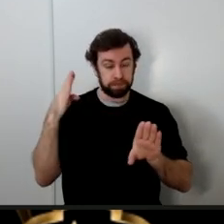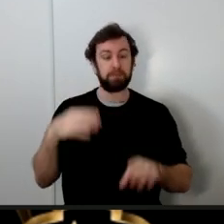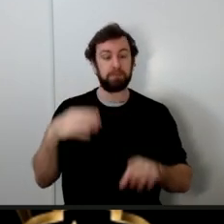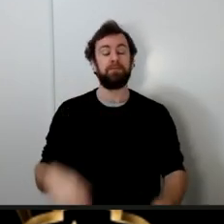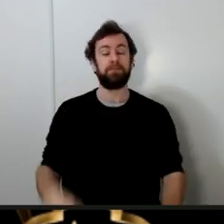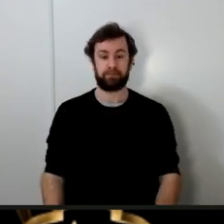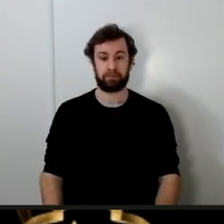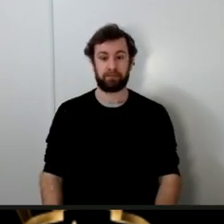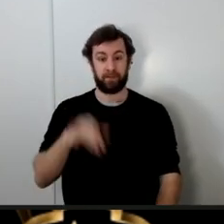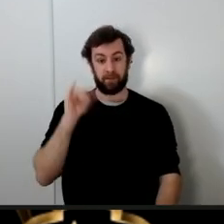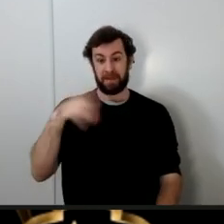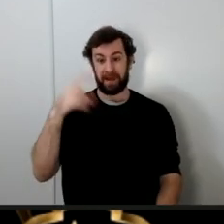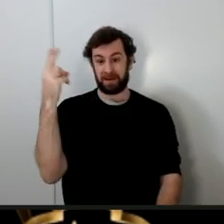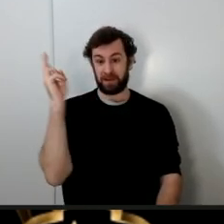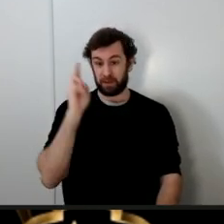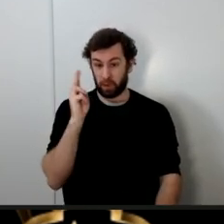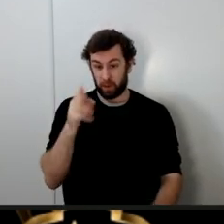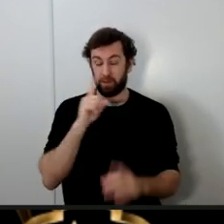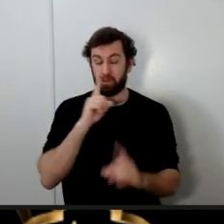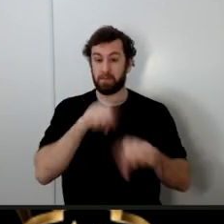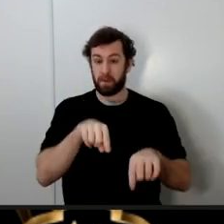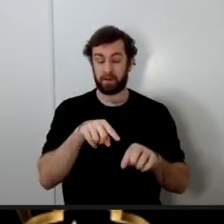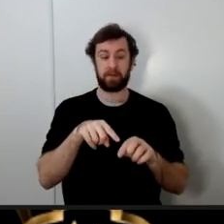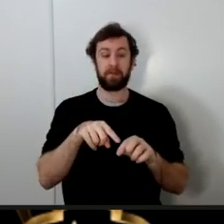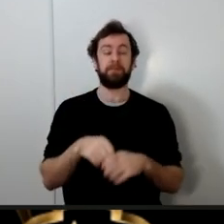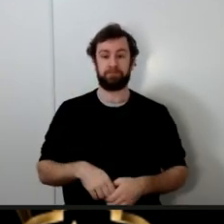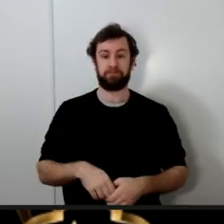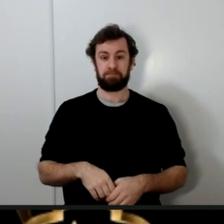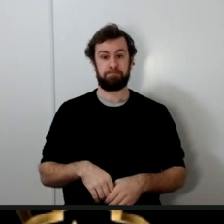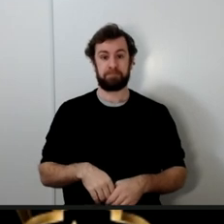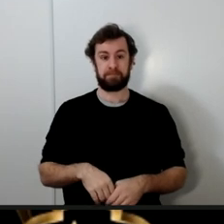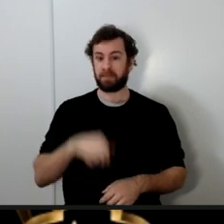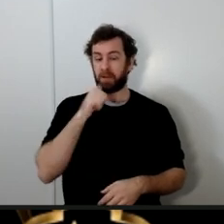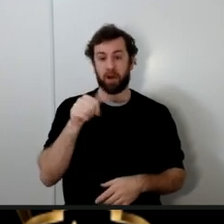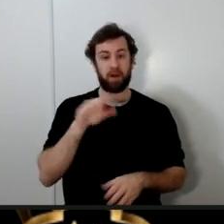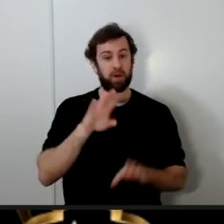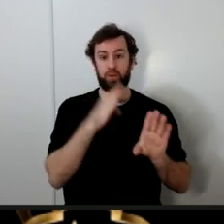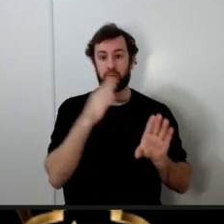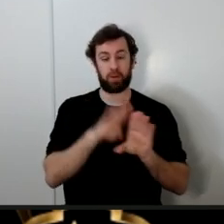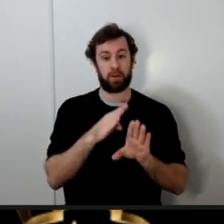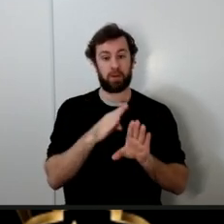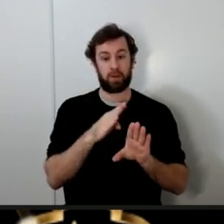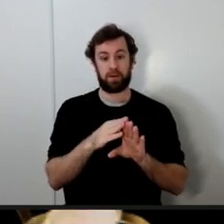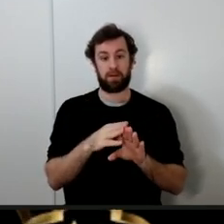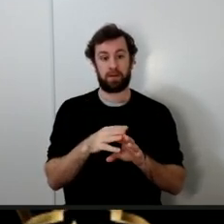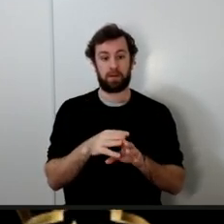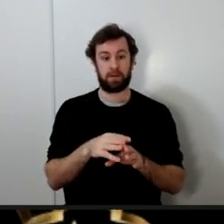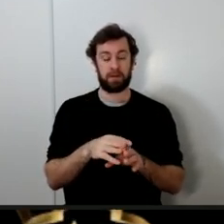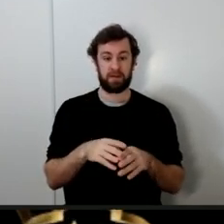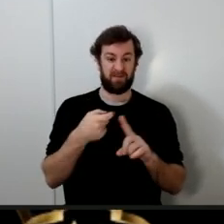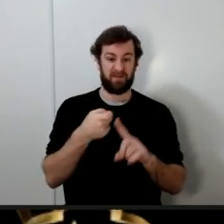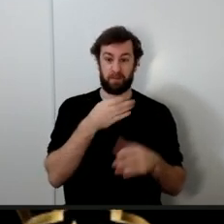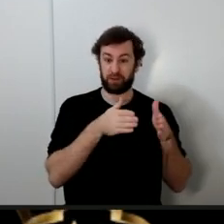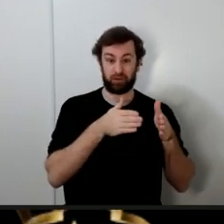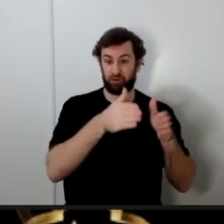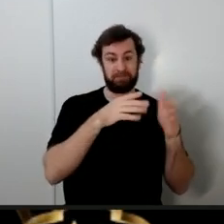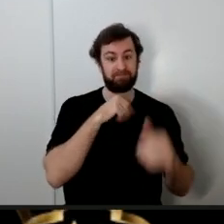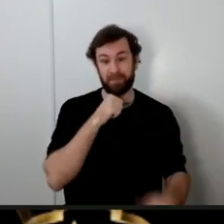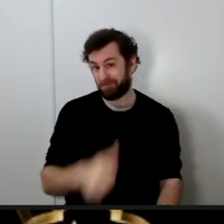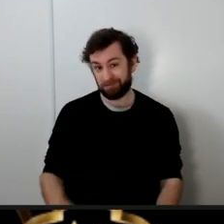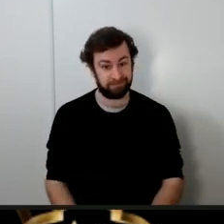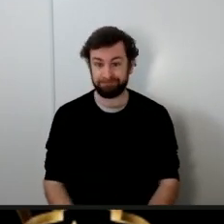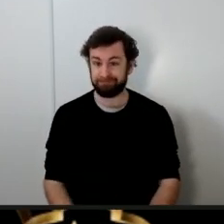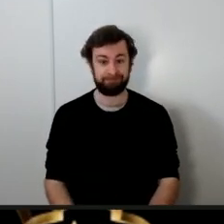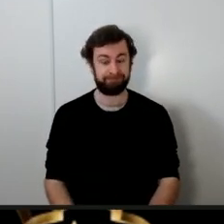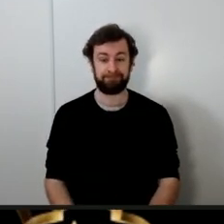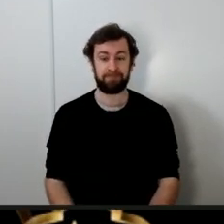reports and this historical analysis it wasn't a door that was situated on the street no they